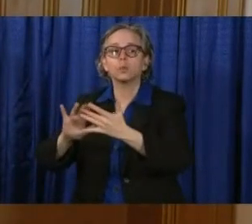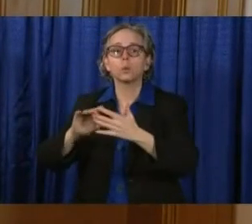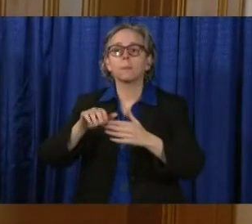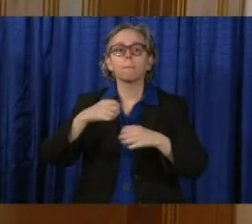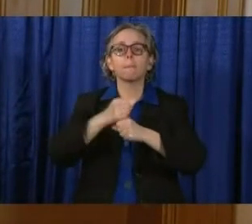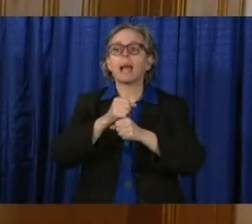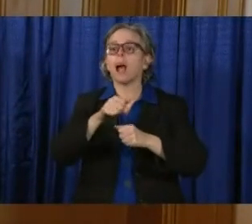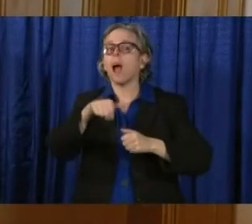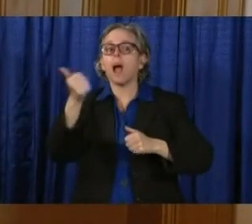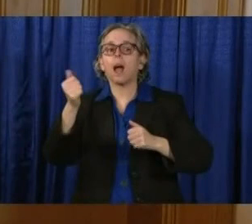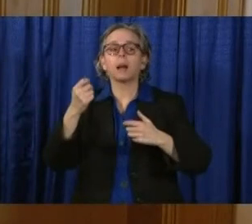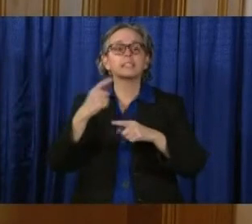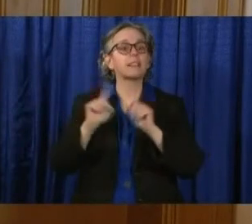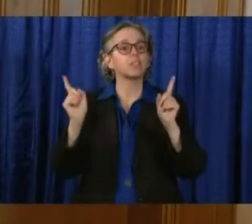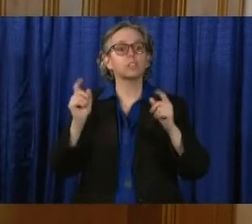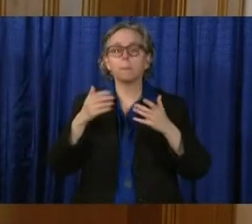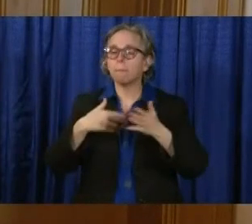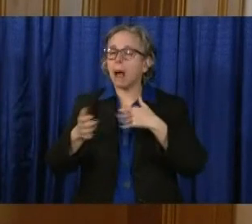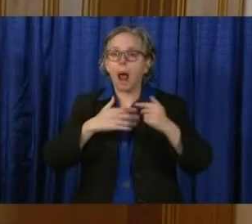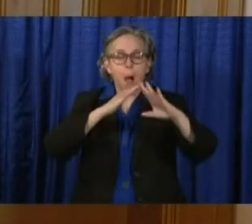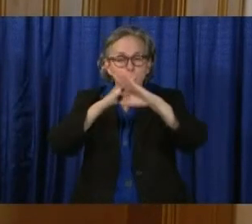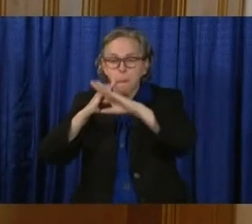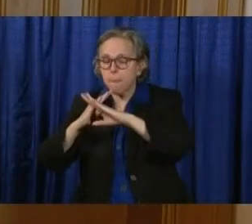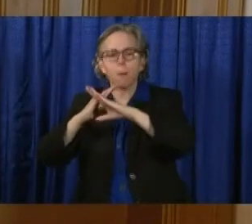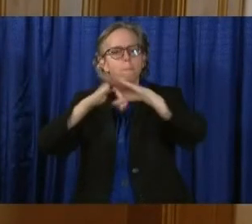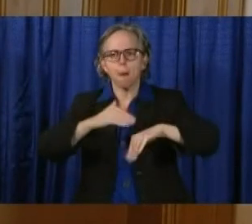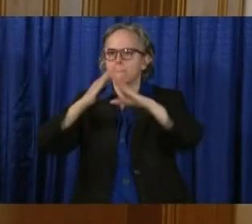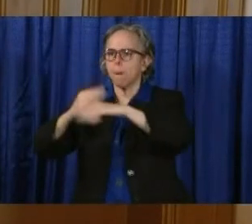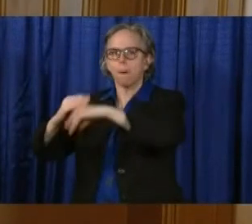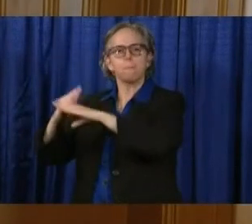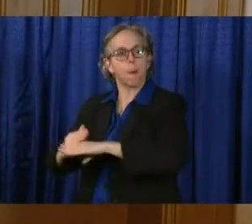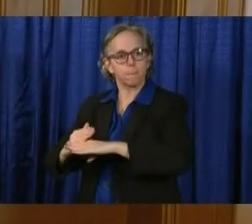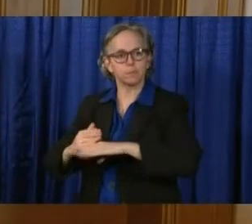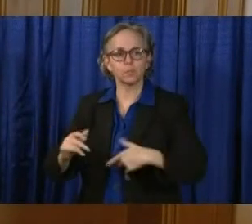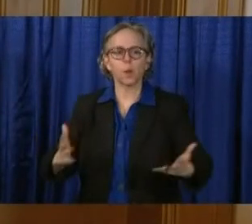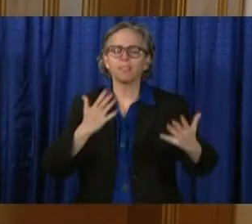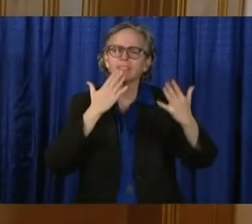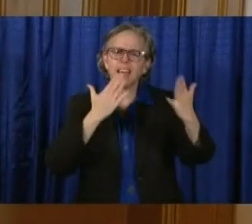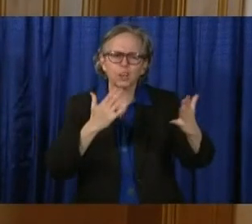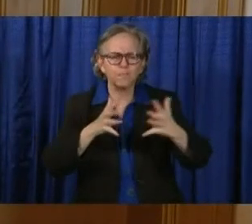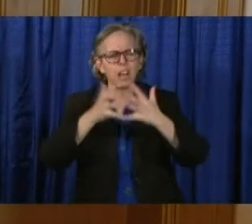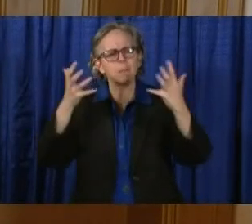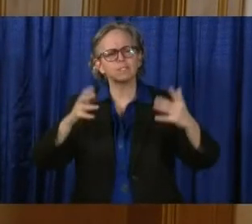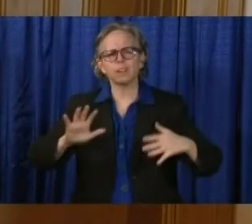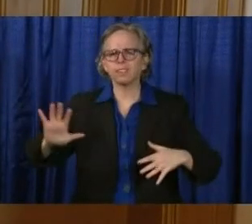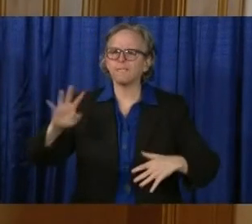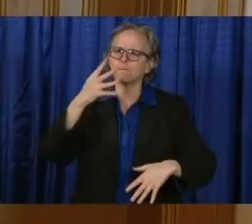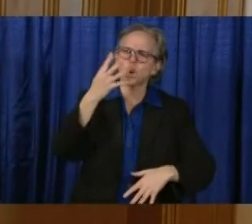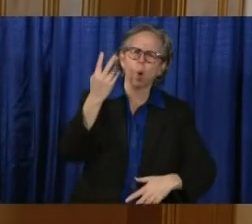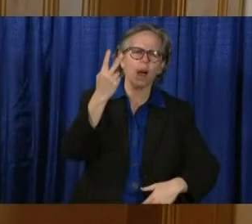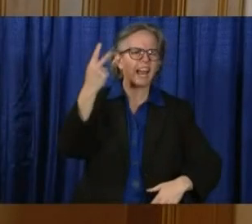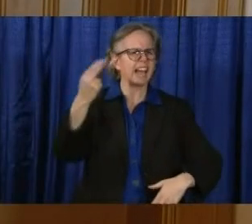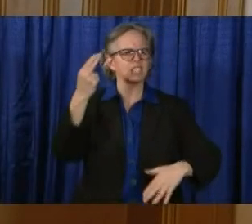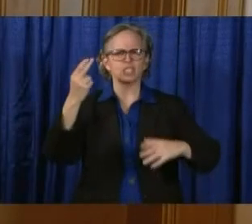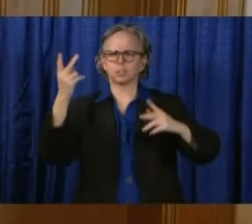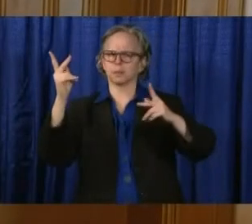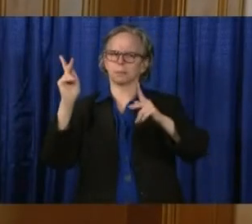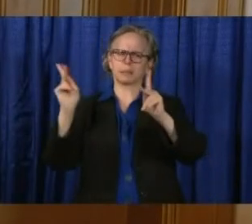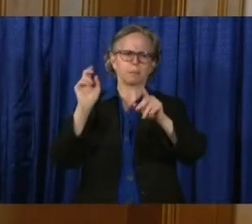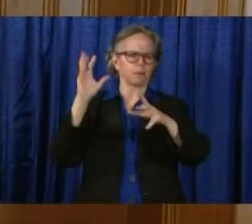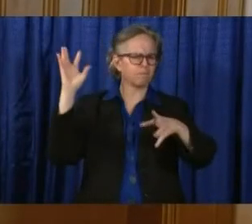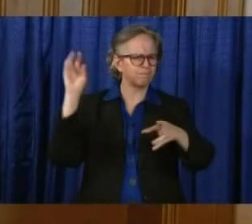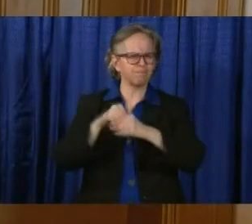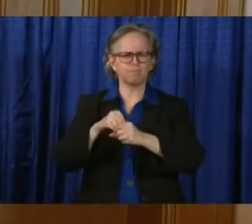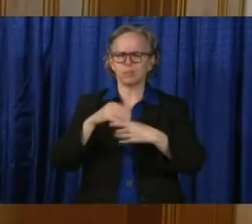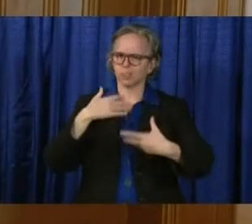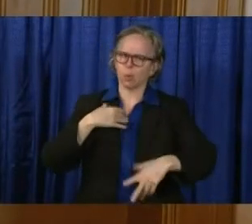So we thank you, Jennifer, very much. Thanks for all the 4-H'ers out there for recognizing our essential workers. We appreciate